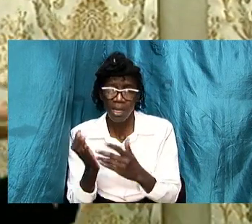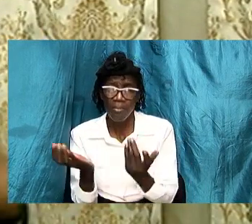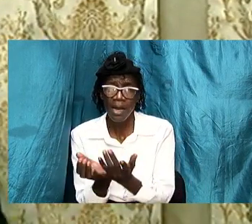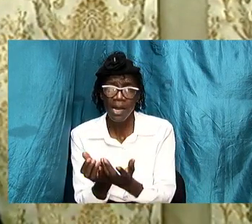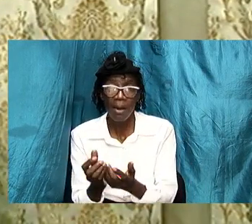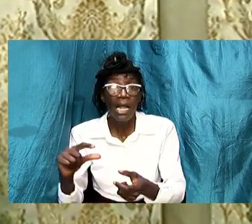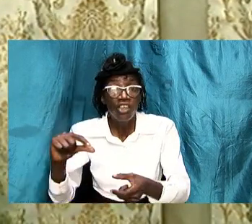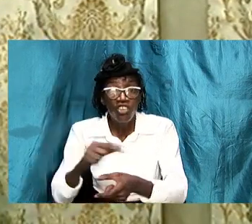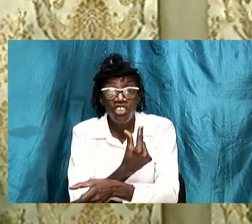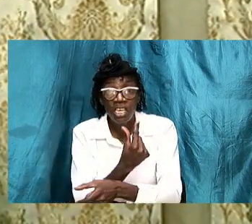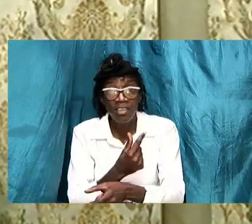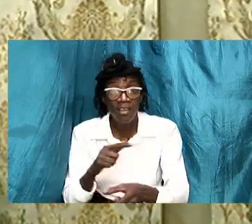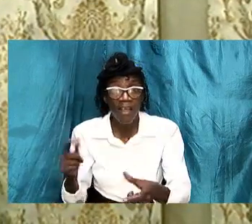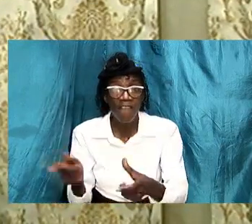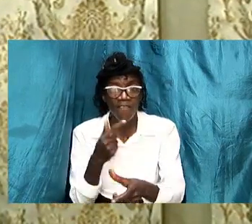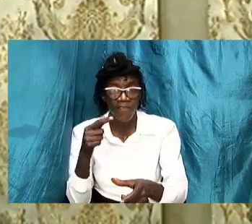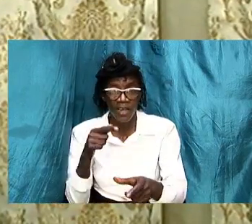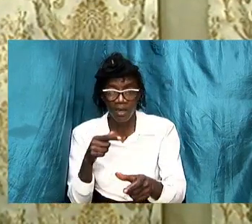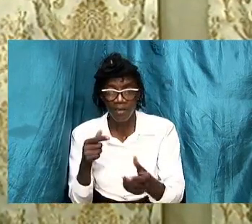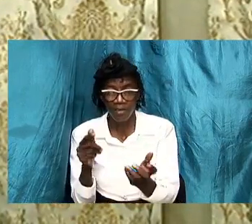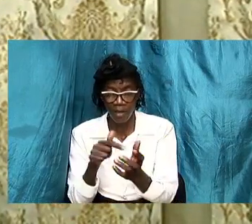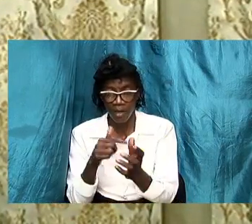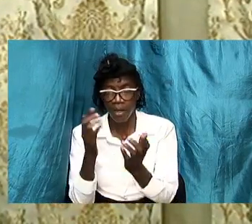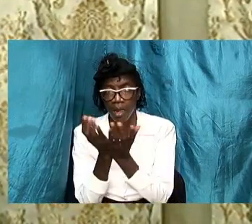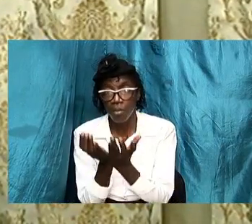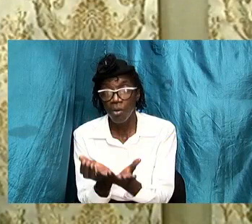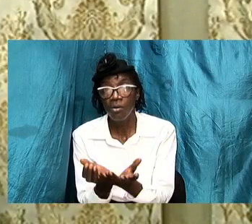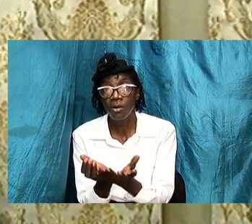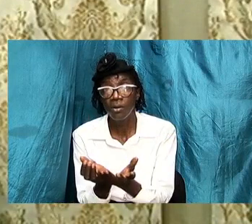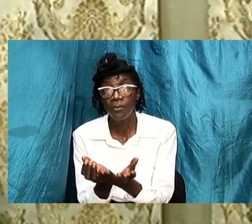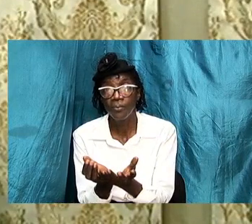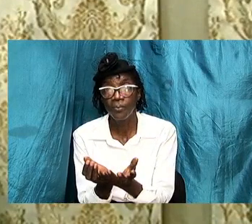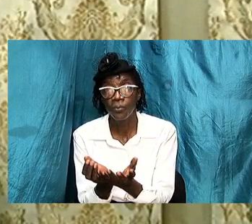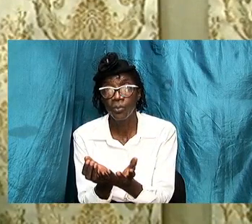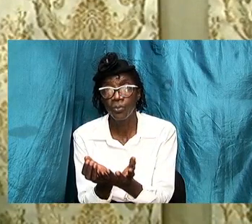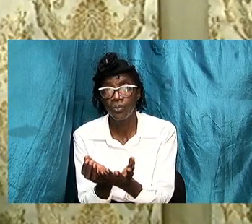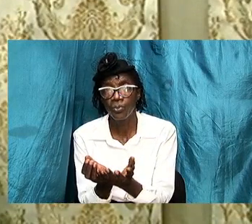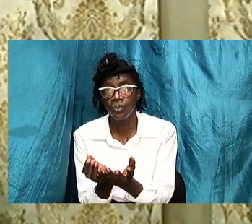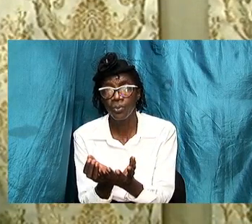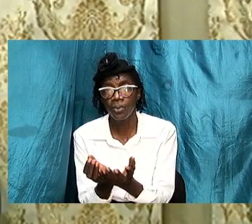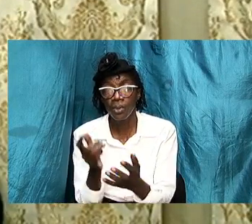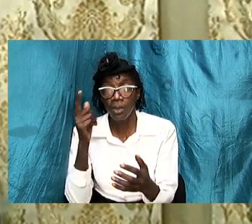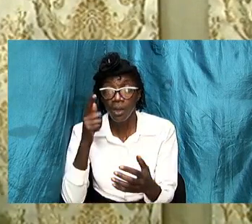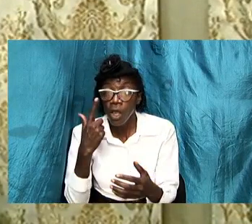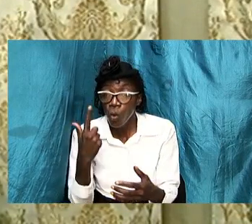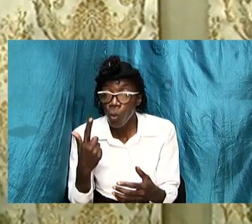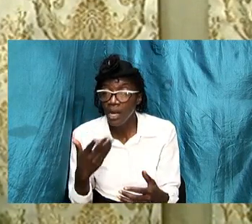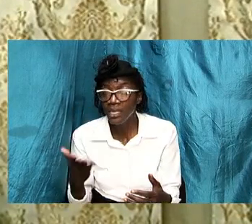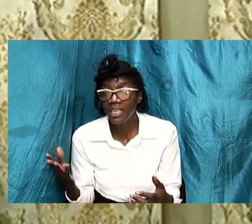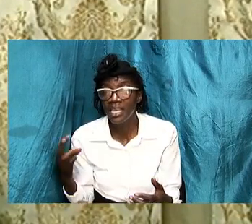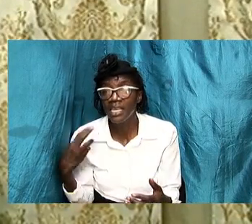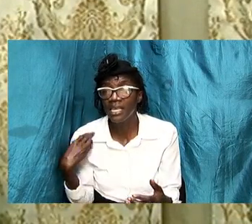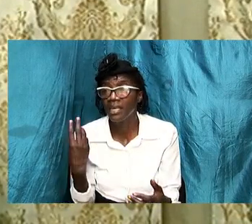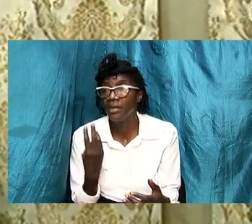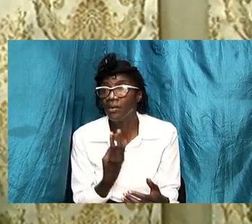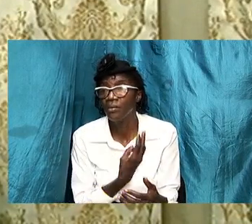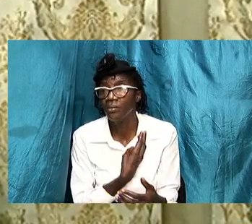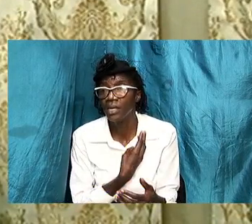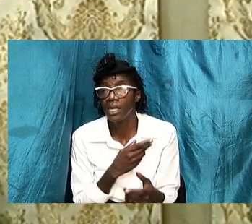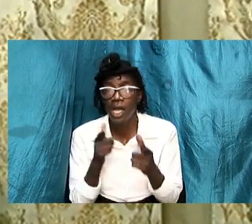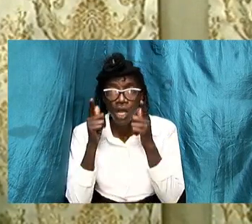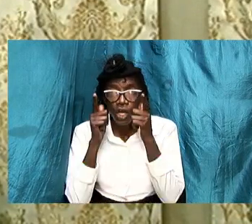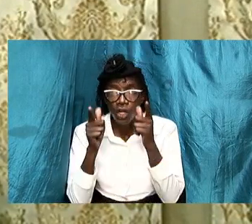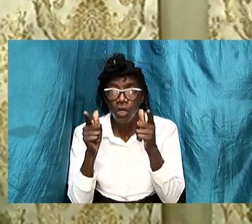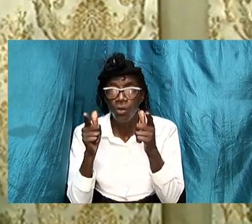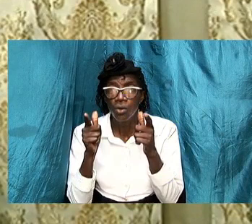back to it just now in terms of bringing it up on the screen or having us to read it but one of the things we looked